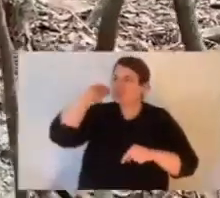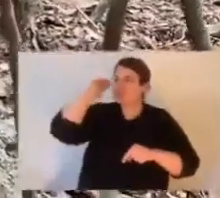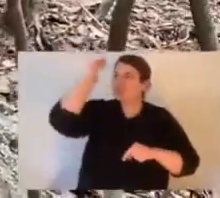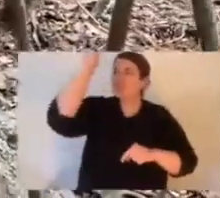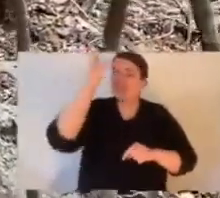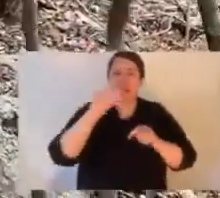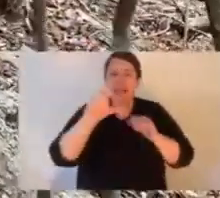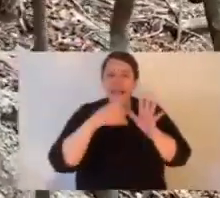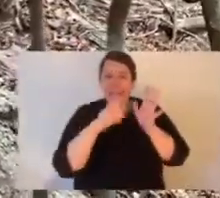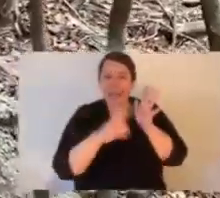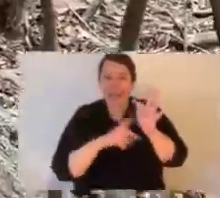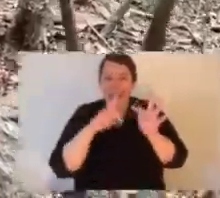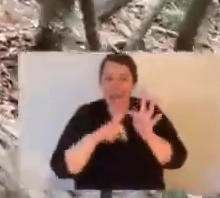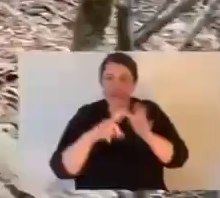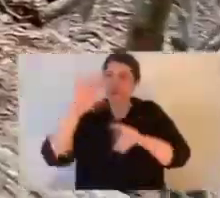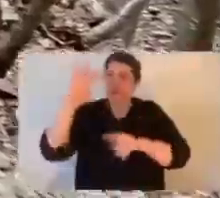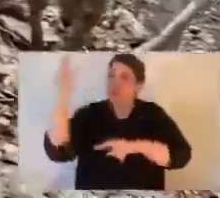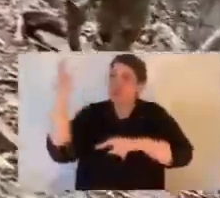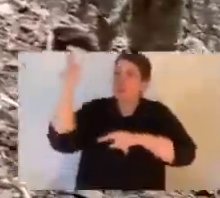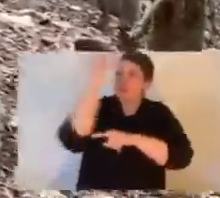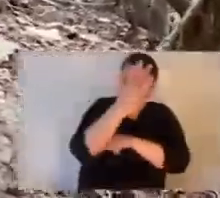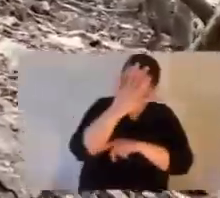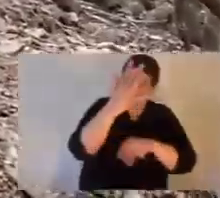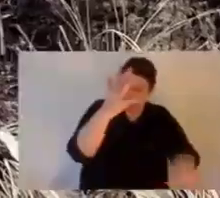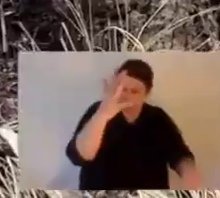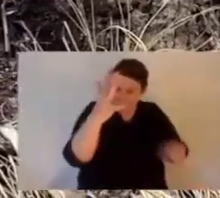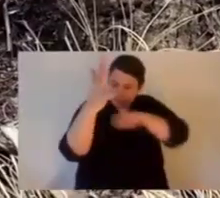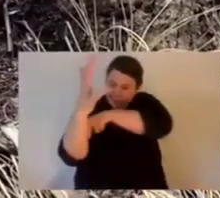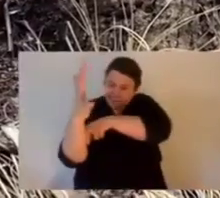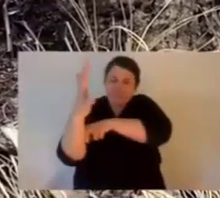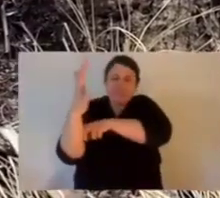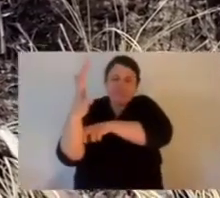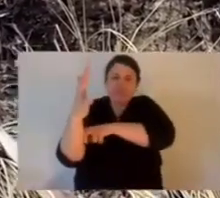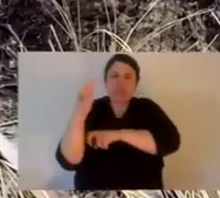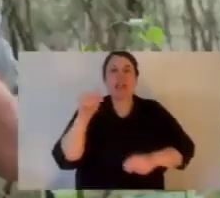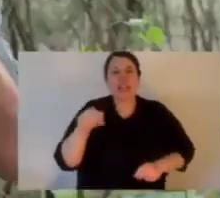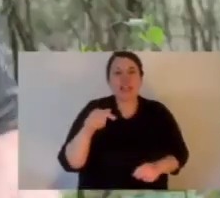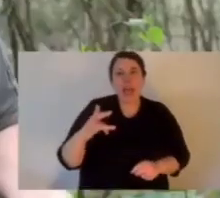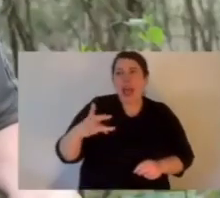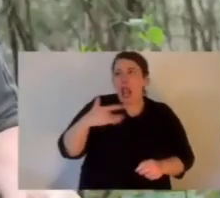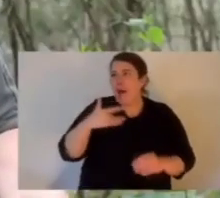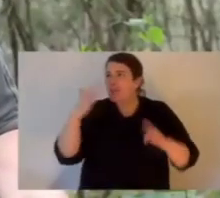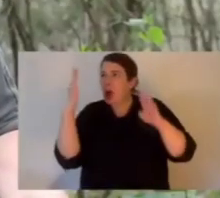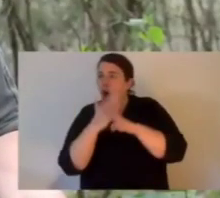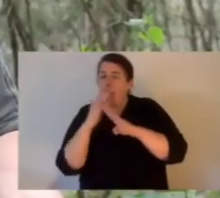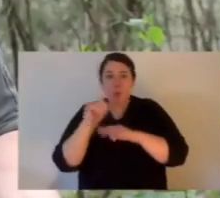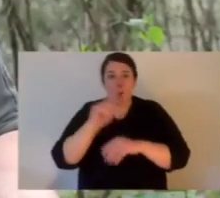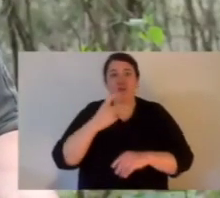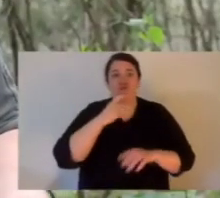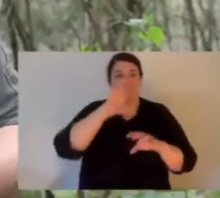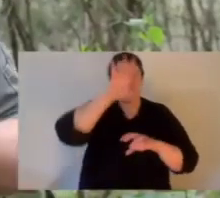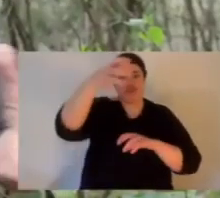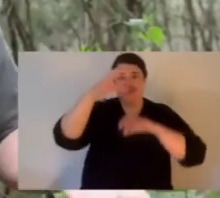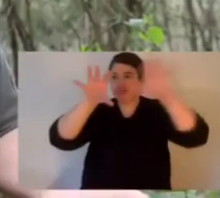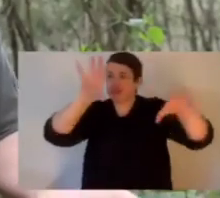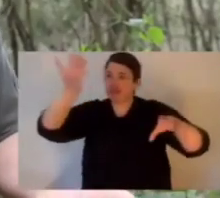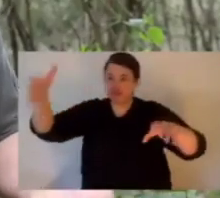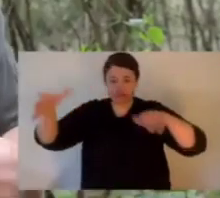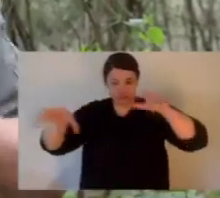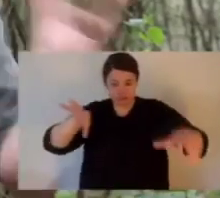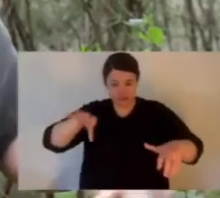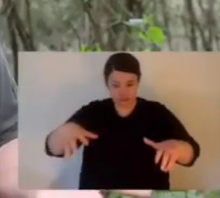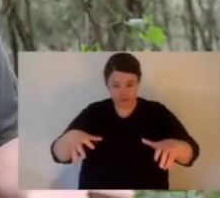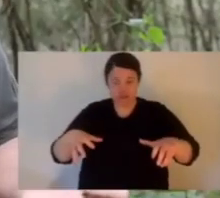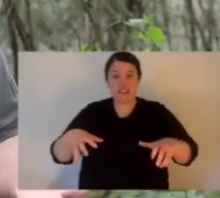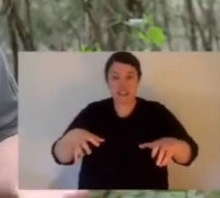a reasonable sense of smell. Have a guess what rock wallabies use for shelter. Caves,